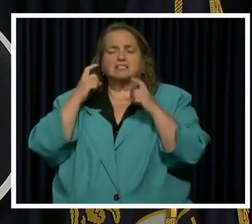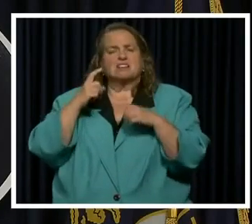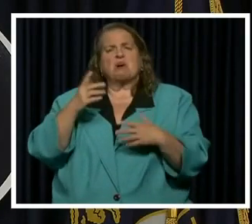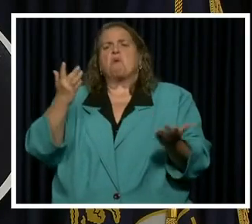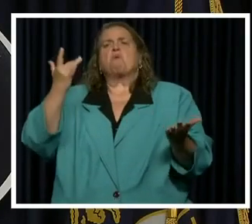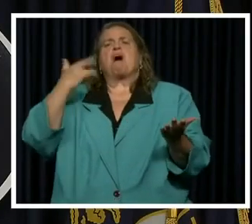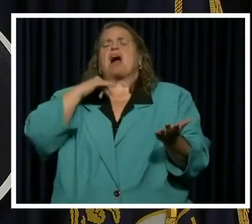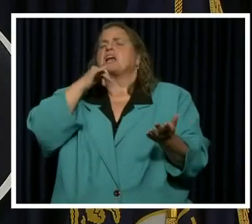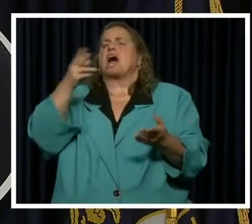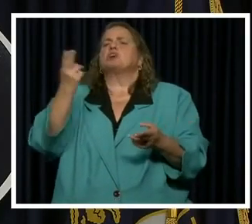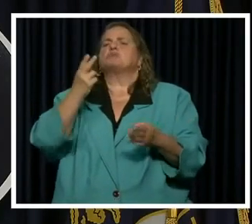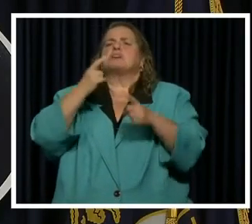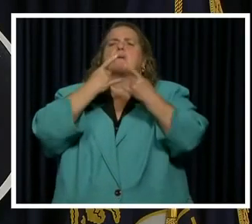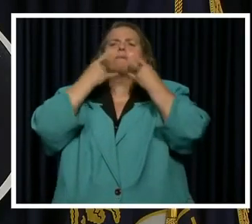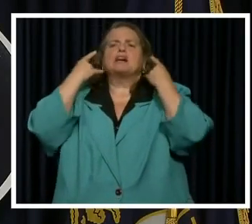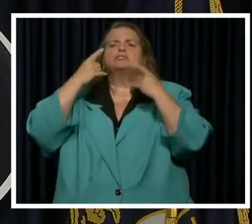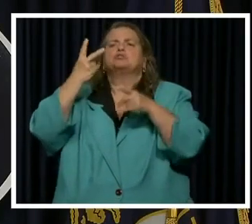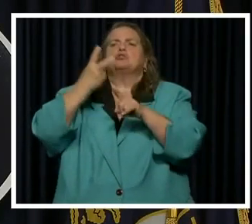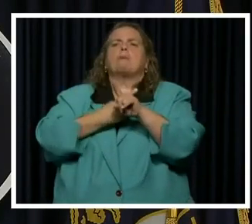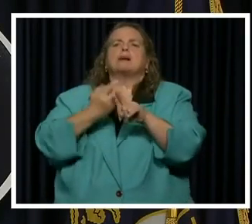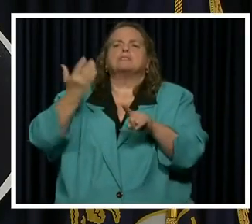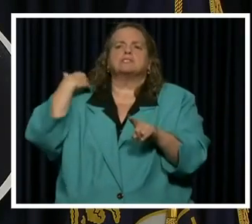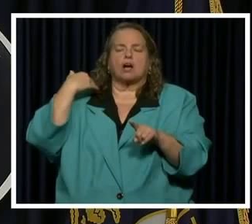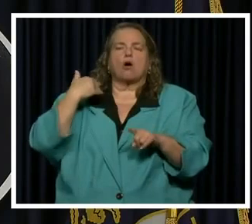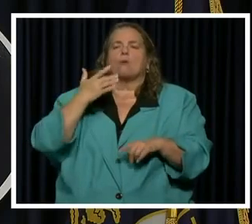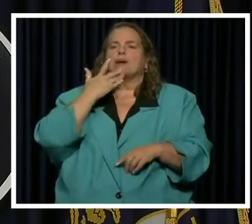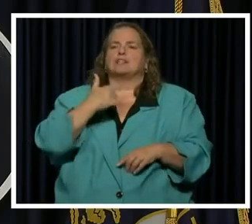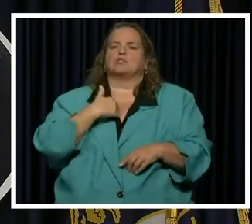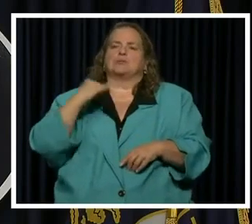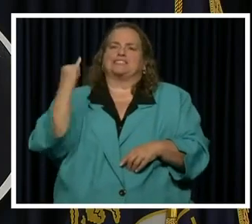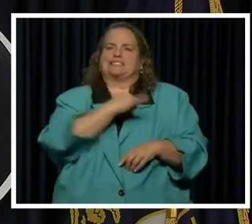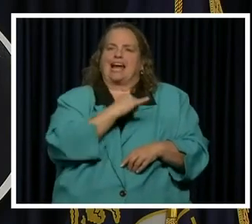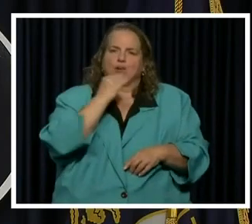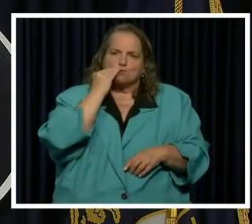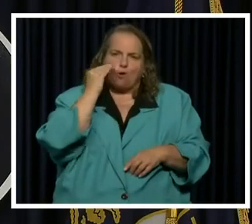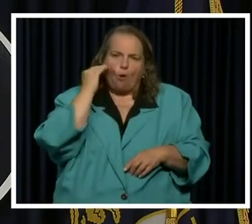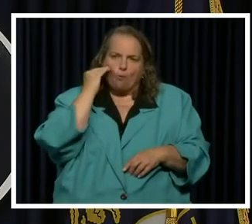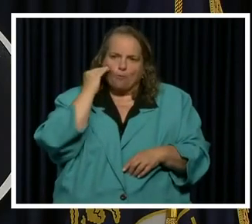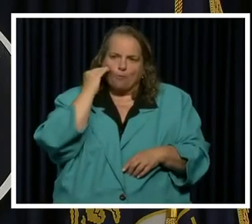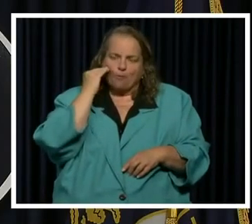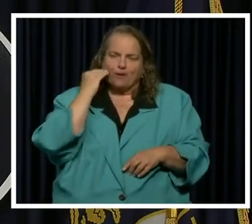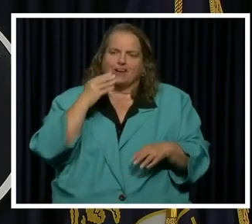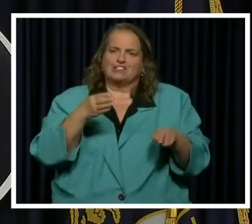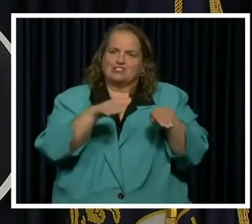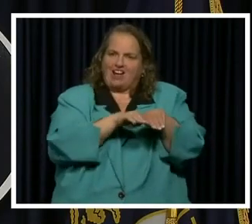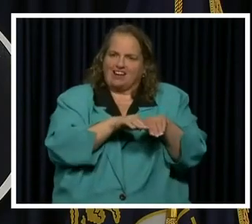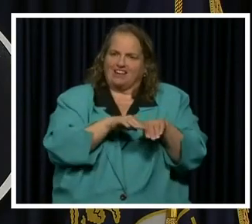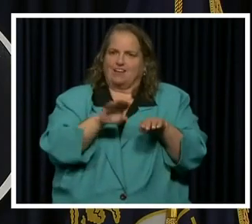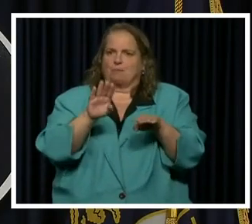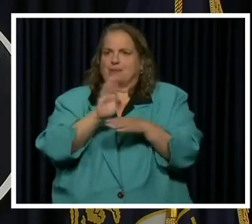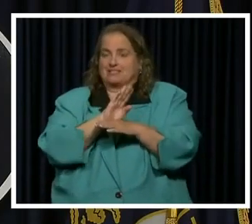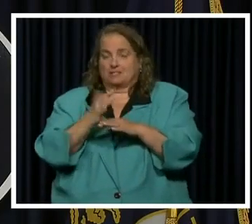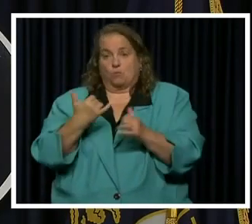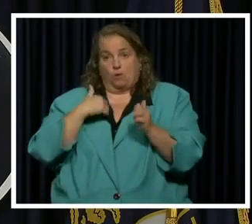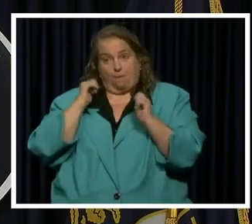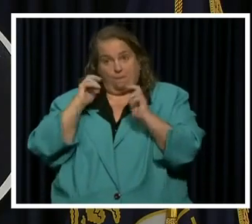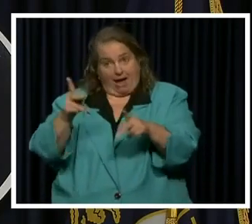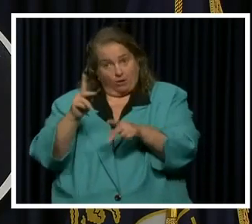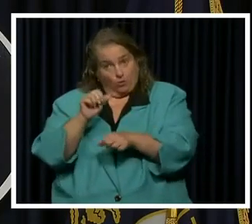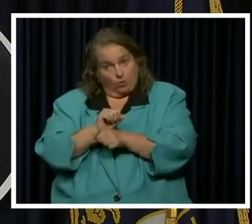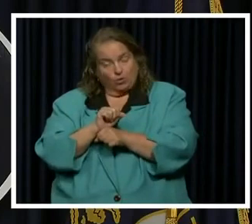asked to do this two months ago, that's because we were healthy at home and we shut things down. We want to go back to work. We all know that.